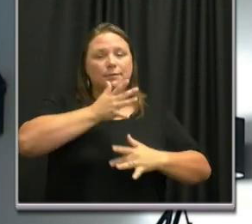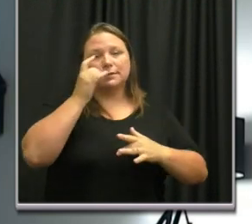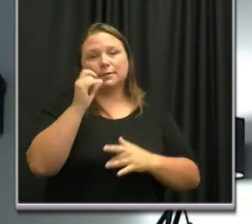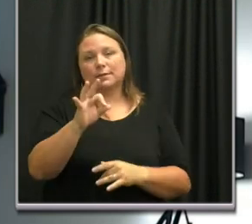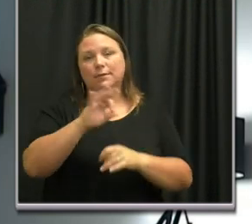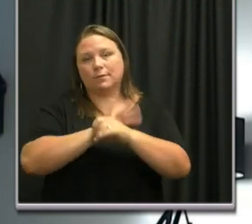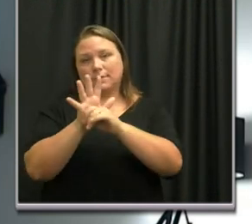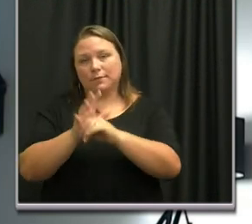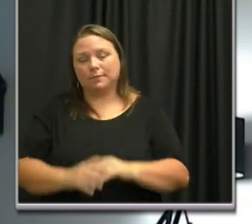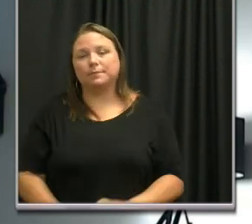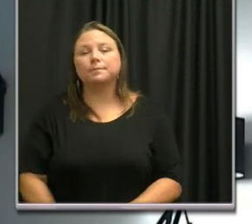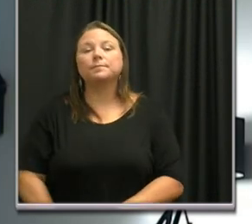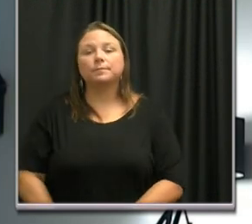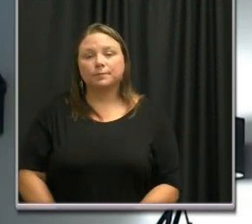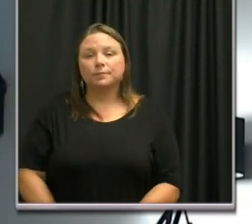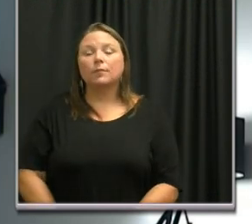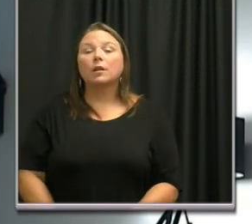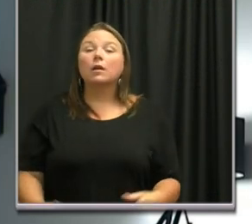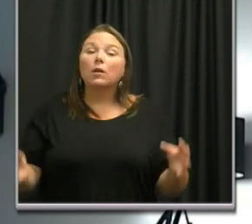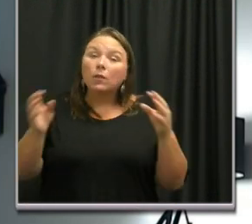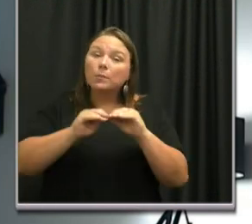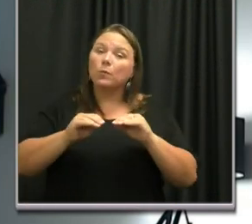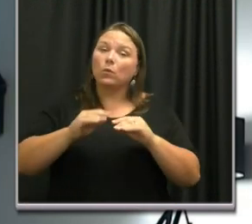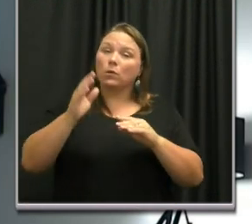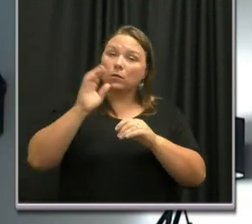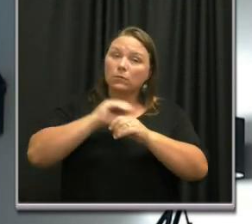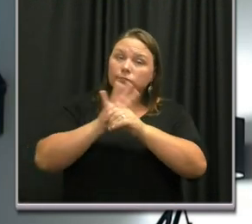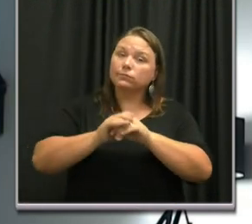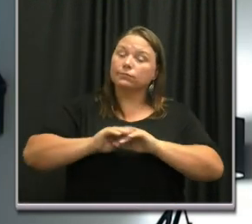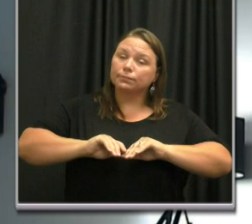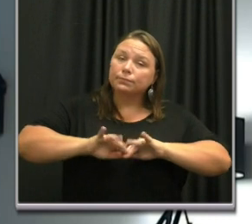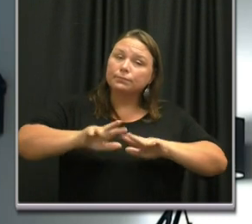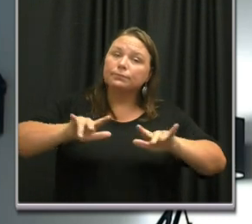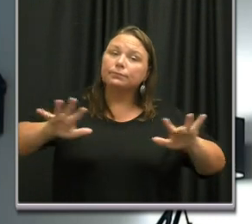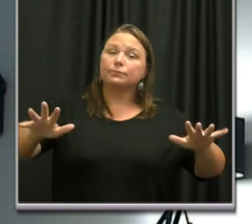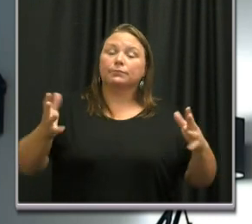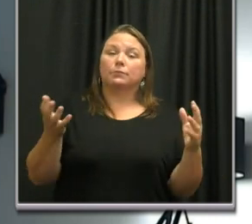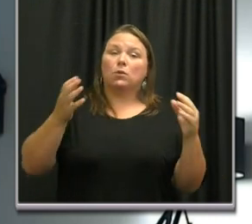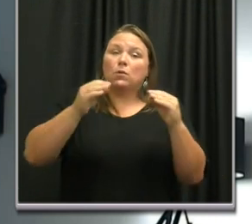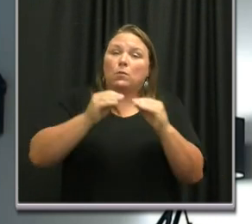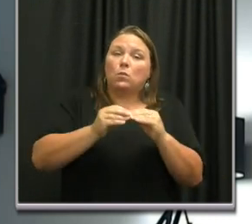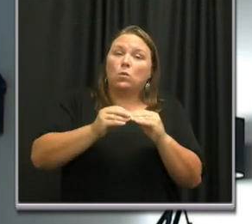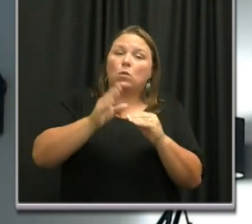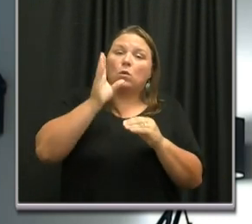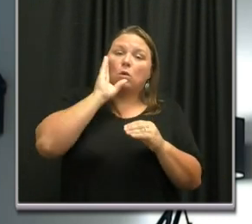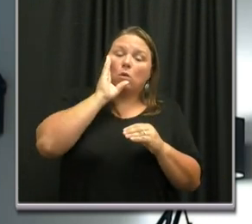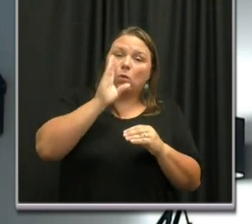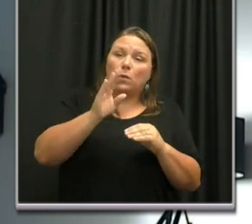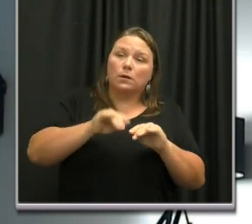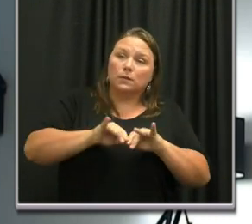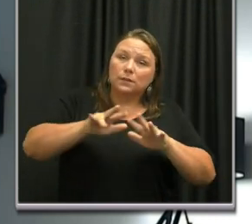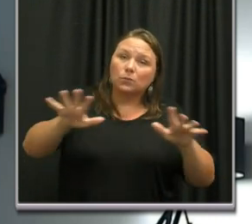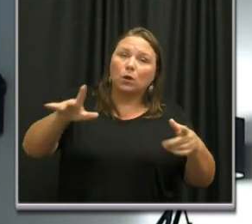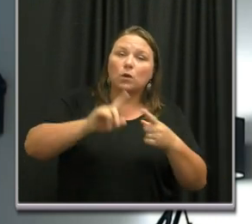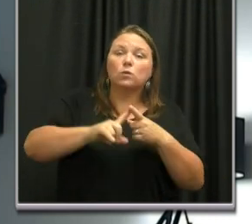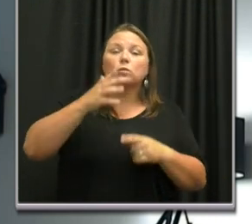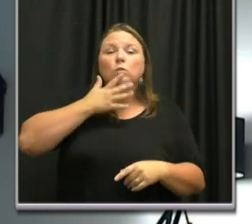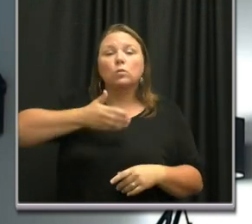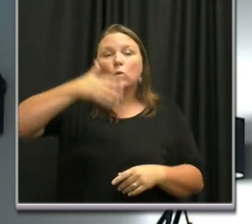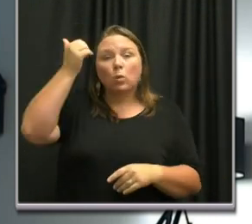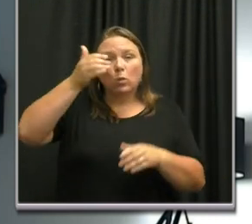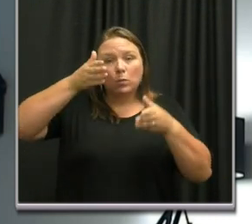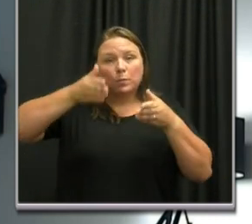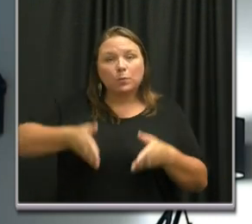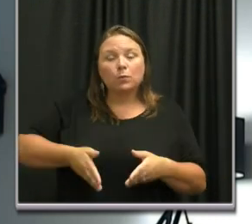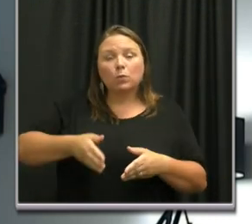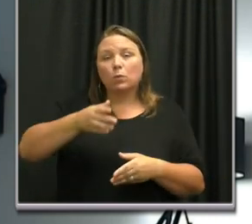virus. The more the virus is spread, the more likely it will be spread to older persons